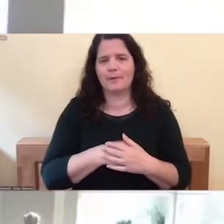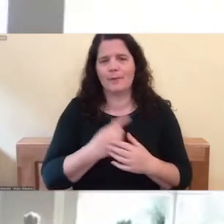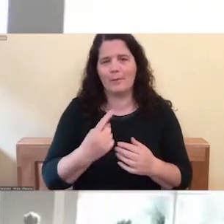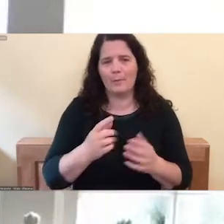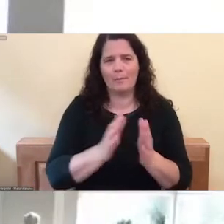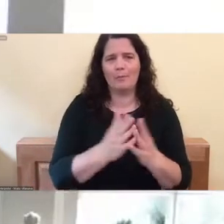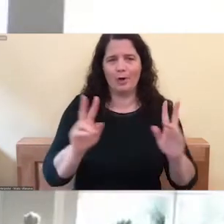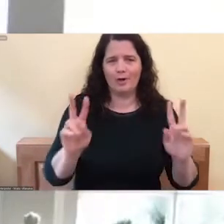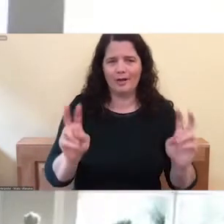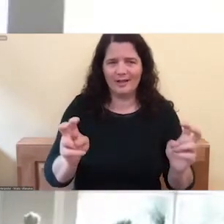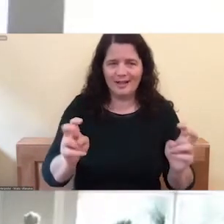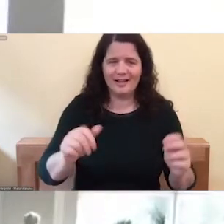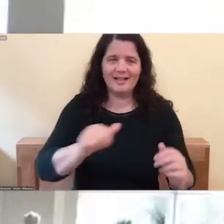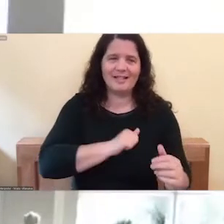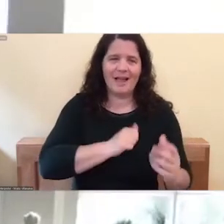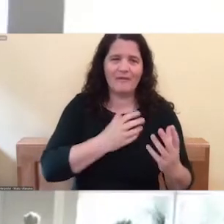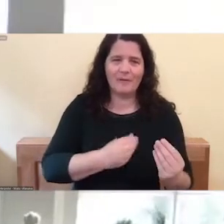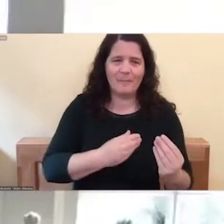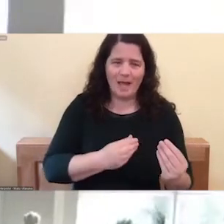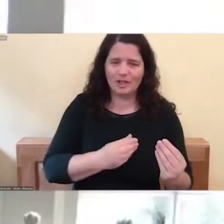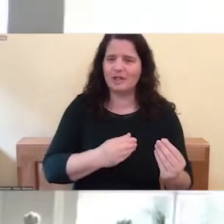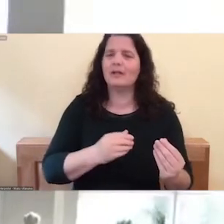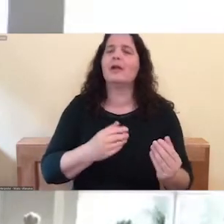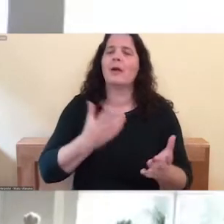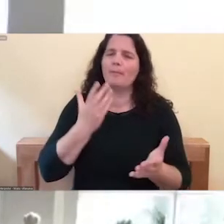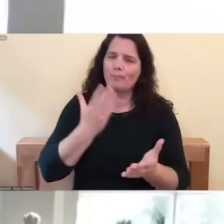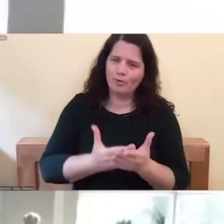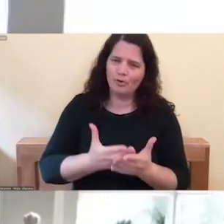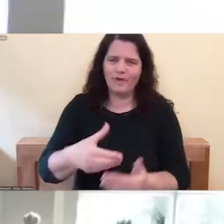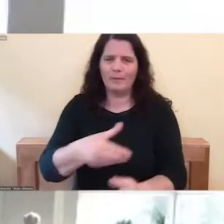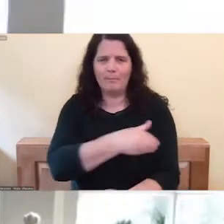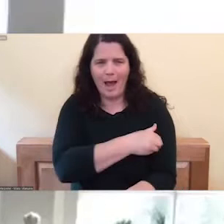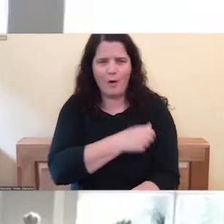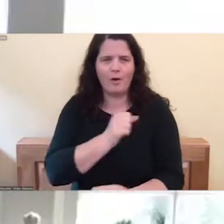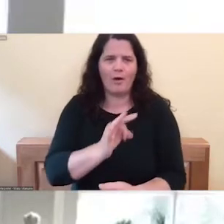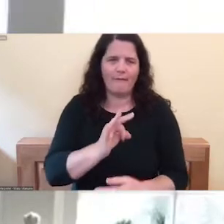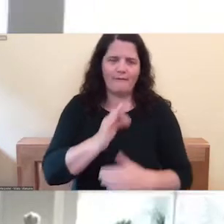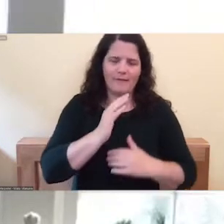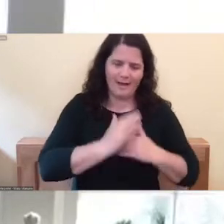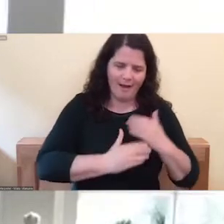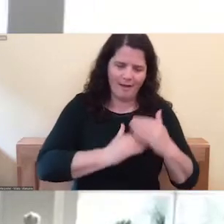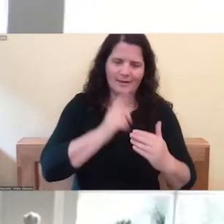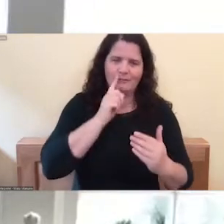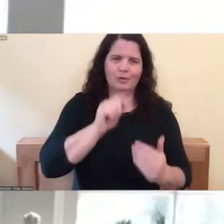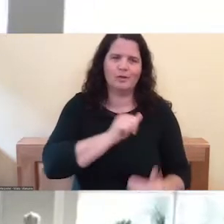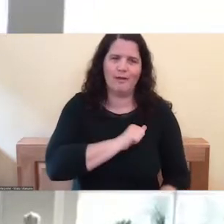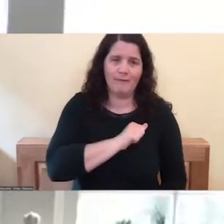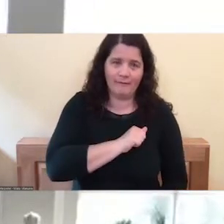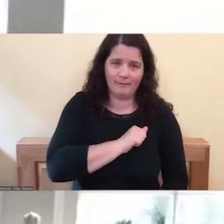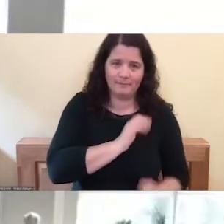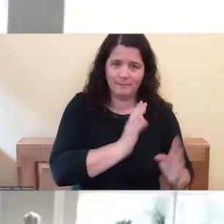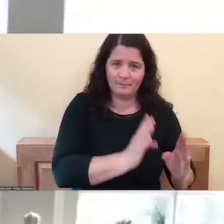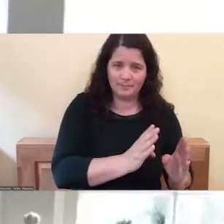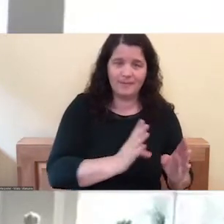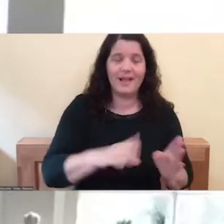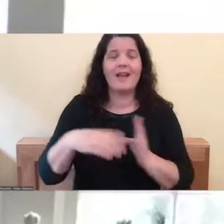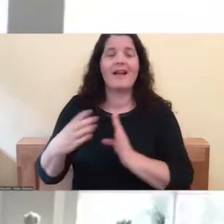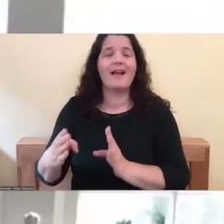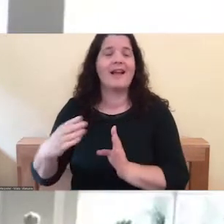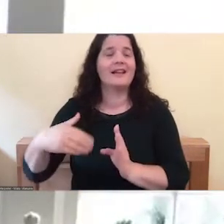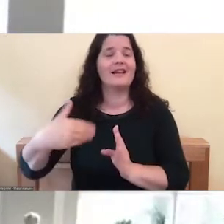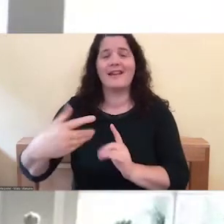-Compassion, The Proven Power of Being Kind to Yourself. And next month, we're excited